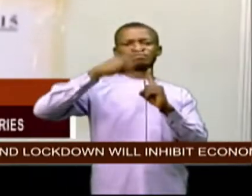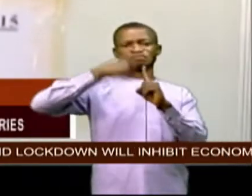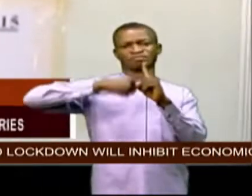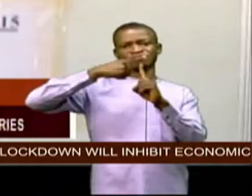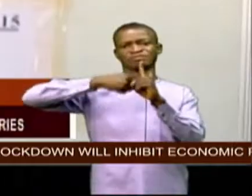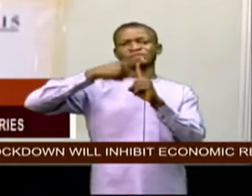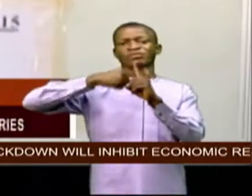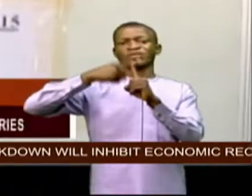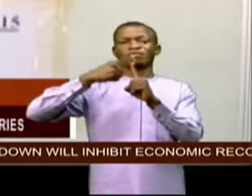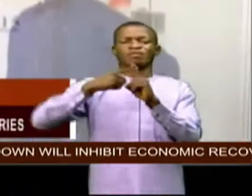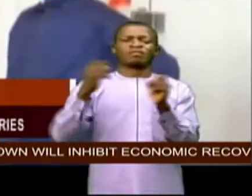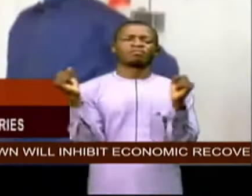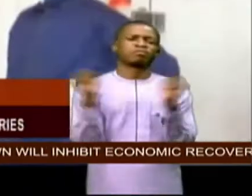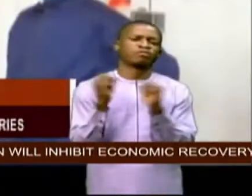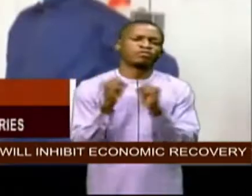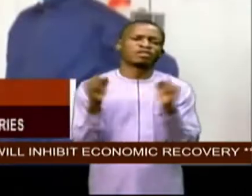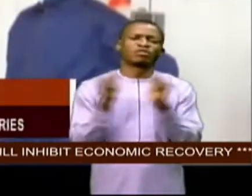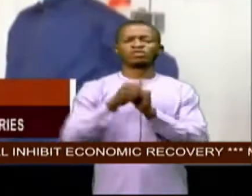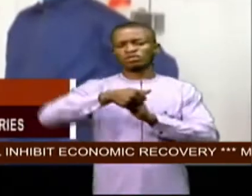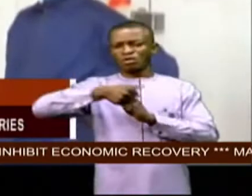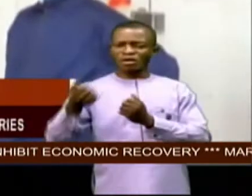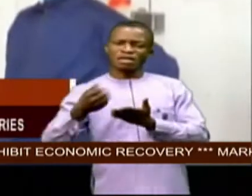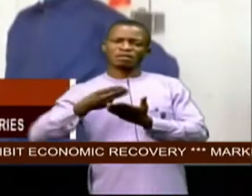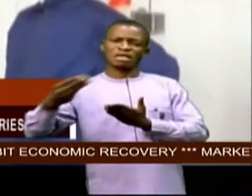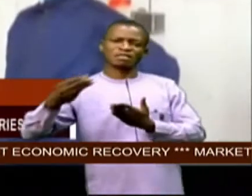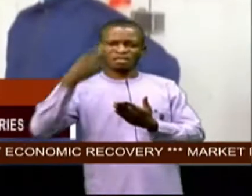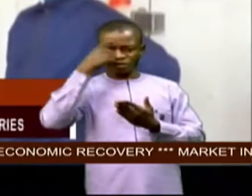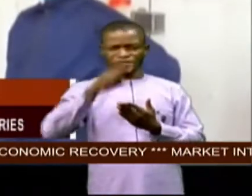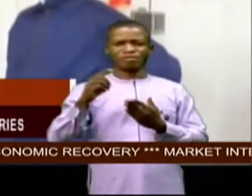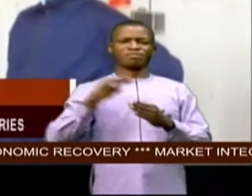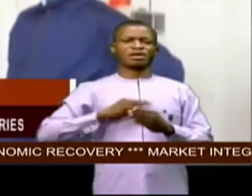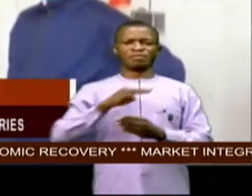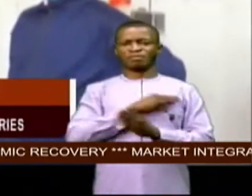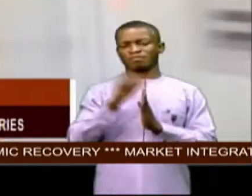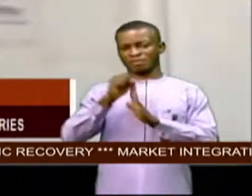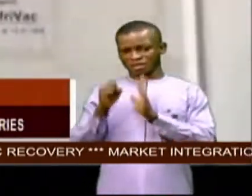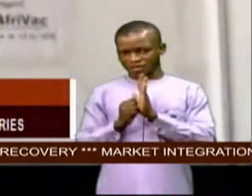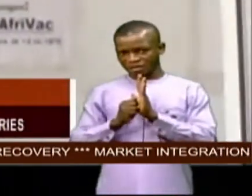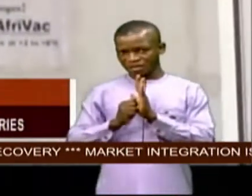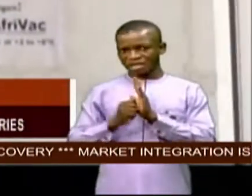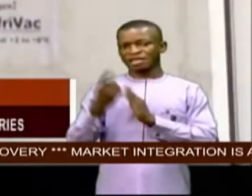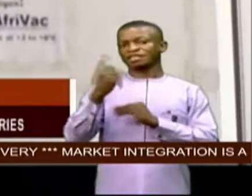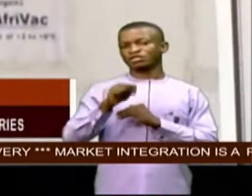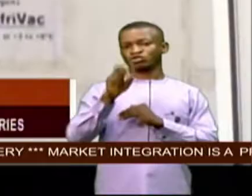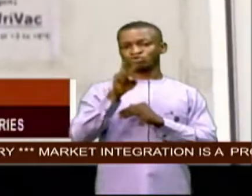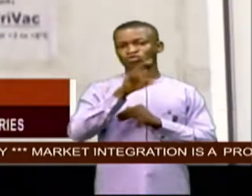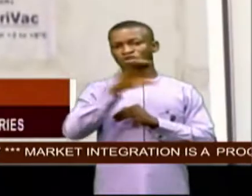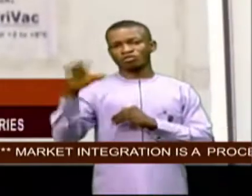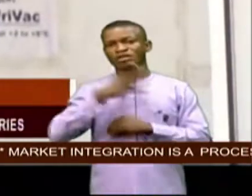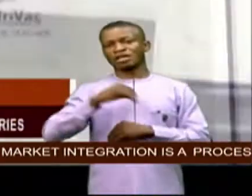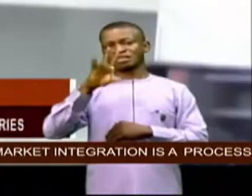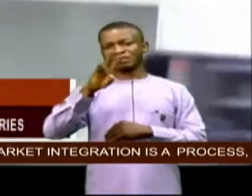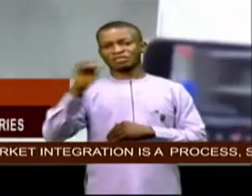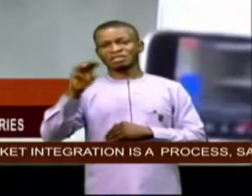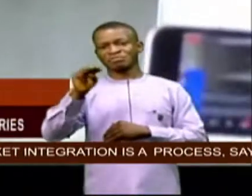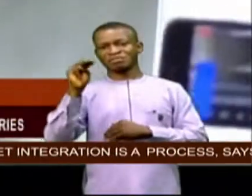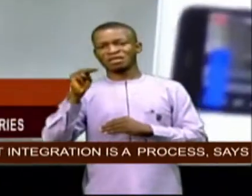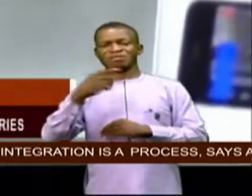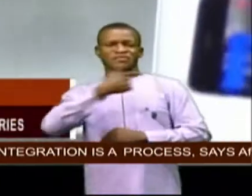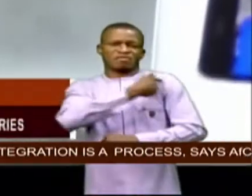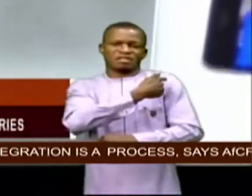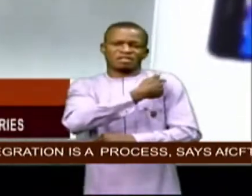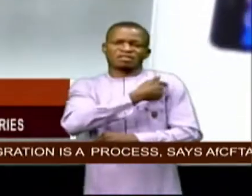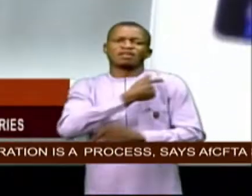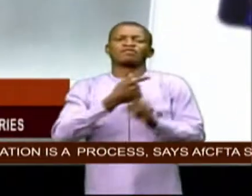equipment and other accessories for member states the 270 million vaccines are from